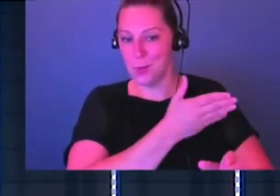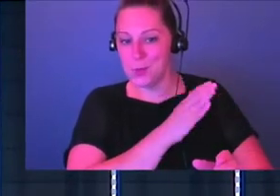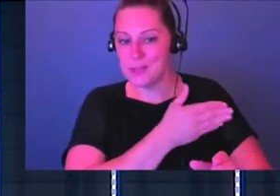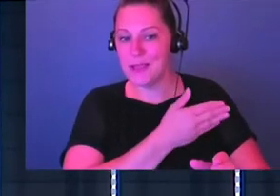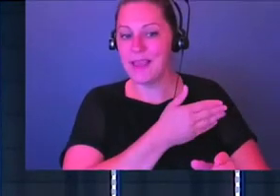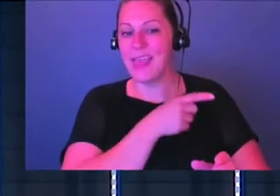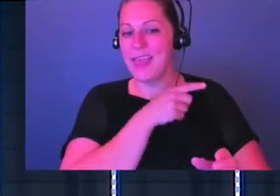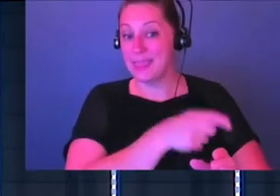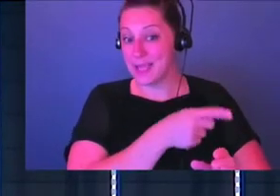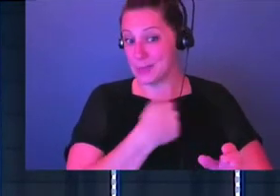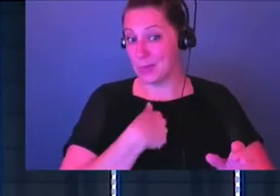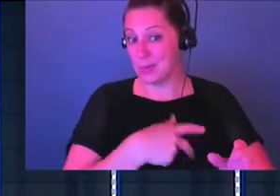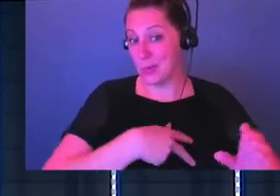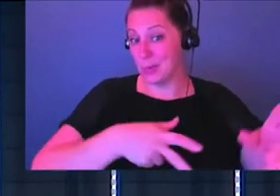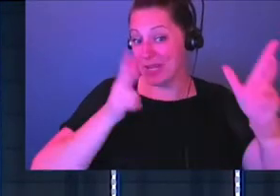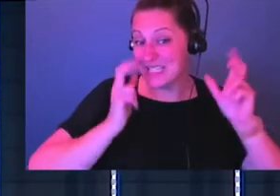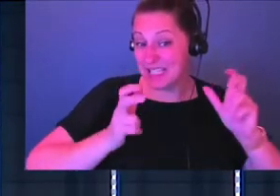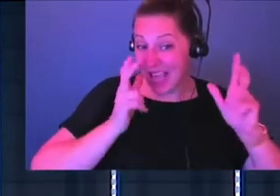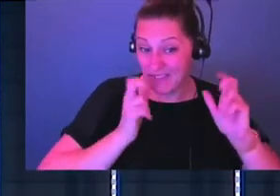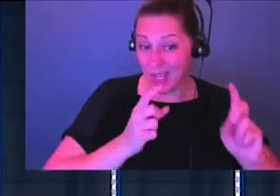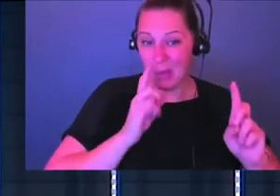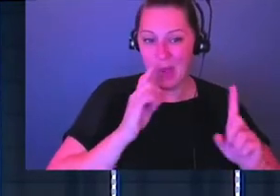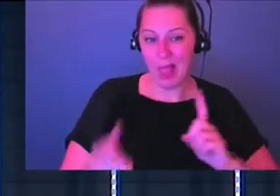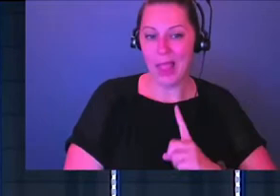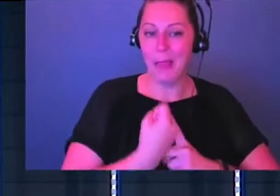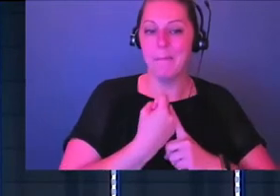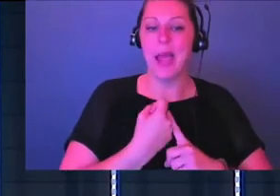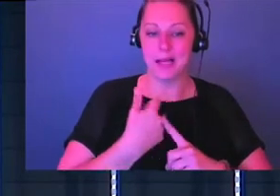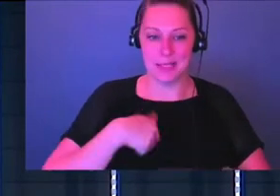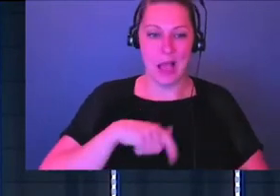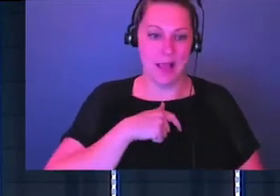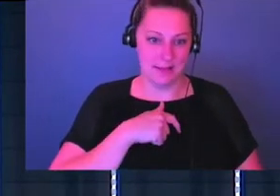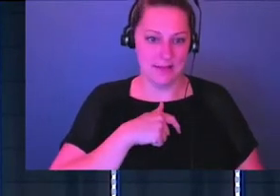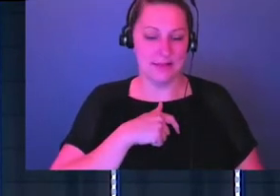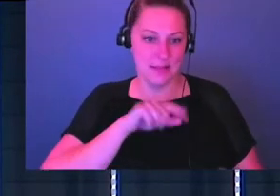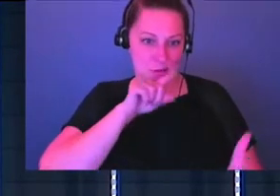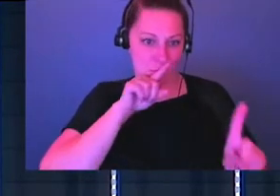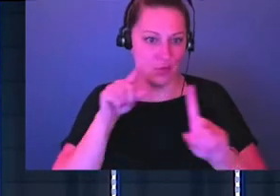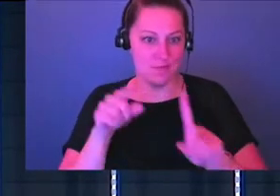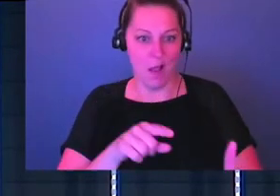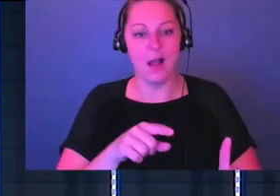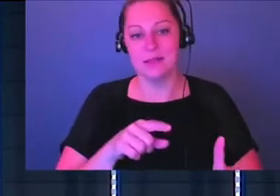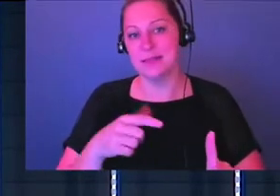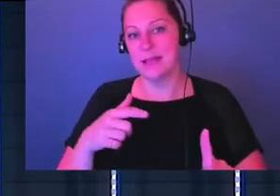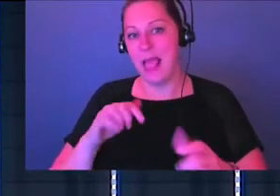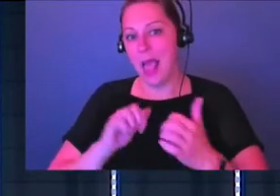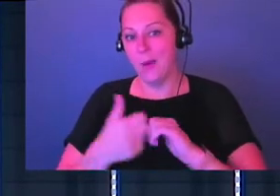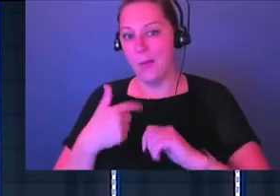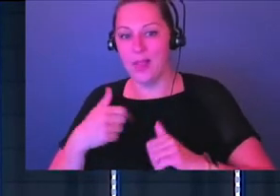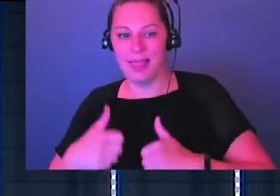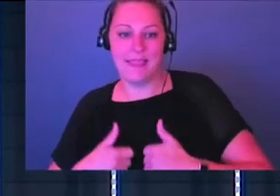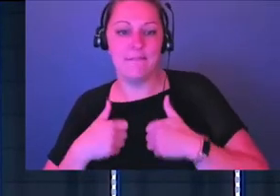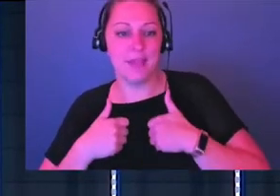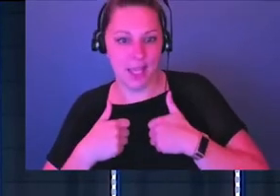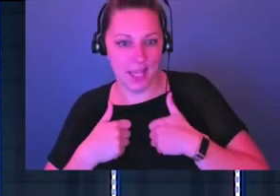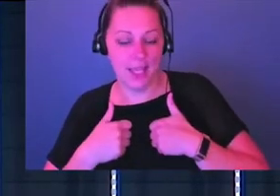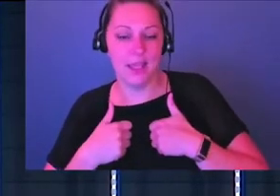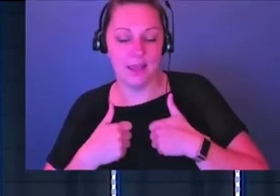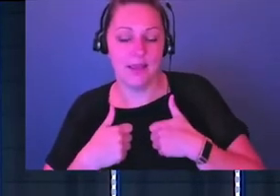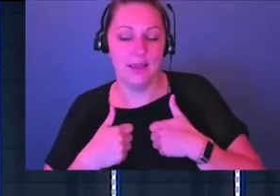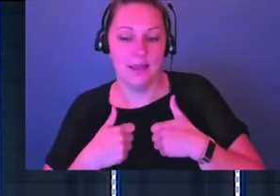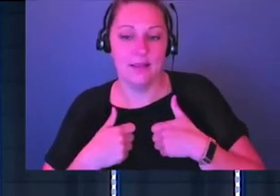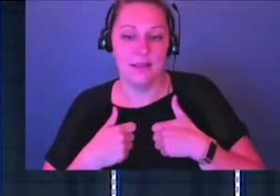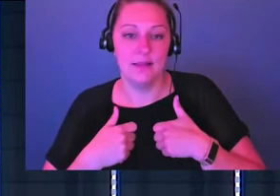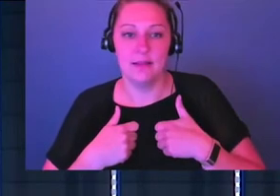all we're receiving, it's like, eventually it's going to impact us and how we're responding, how, how we're living. Does that, does that make sense? And not only does it just like